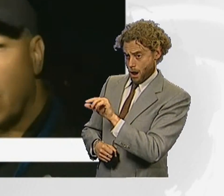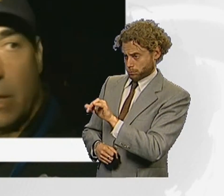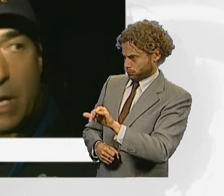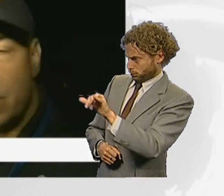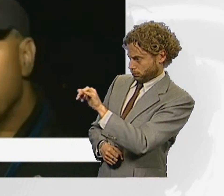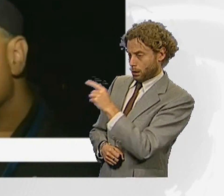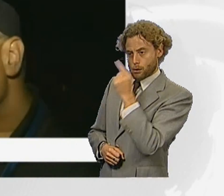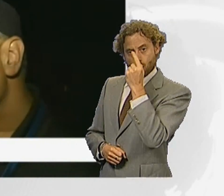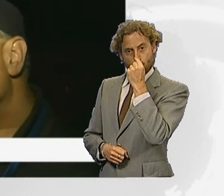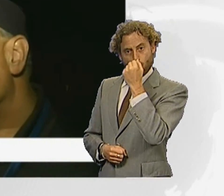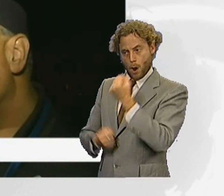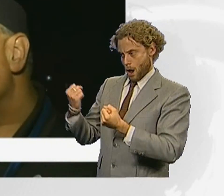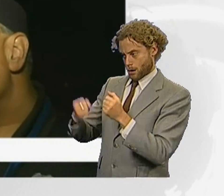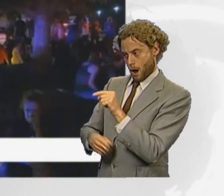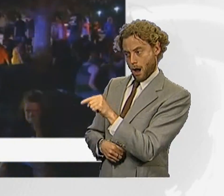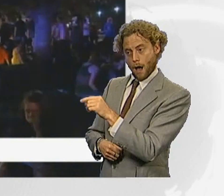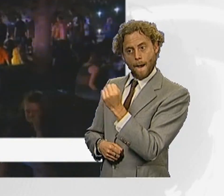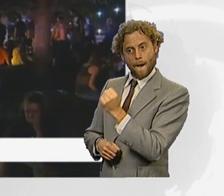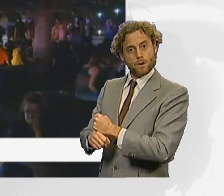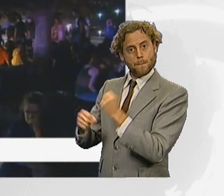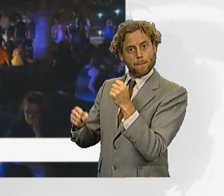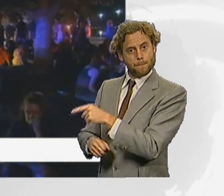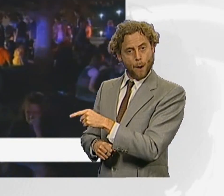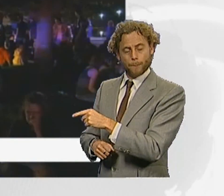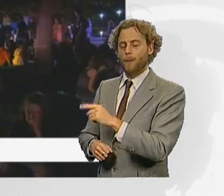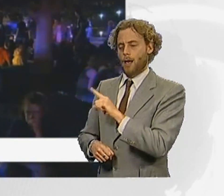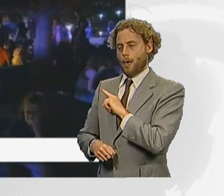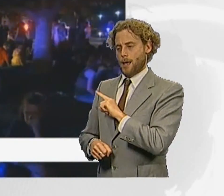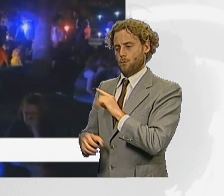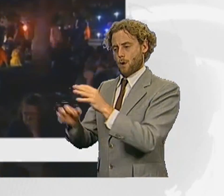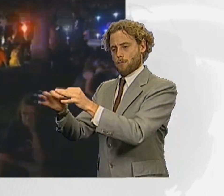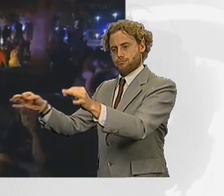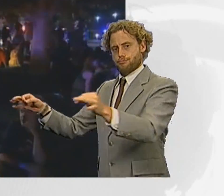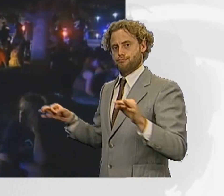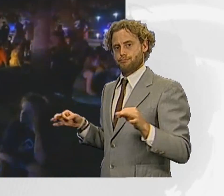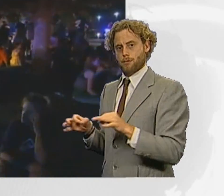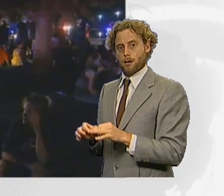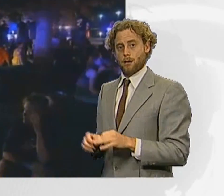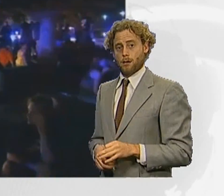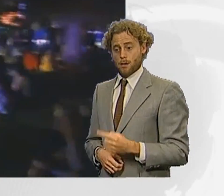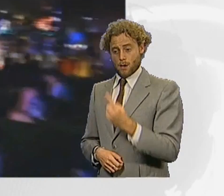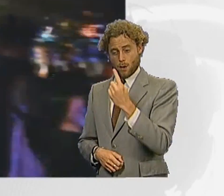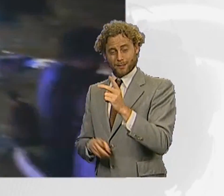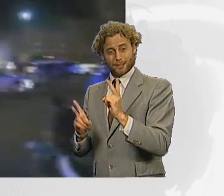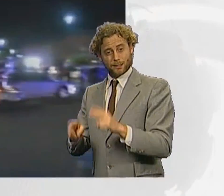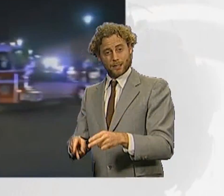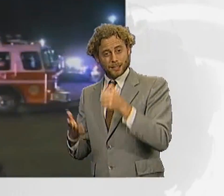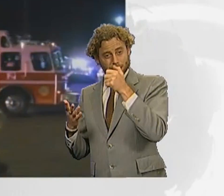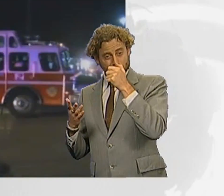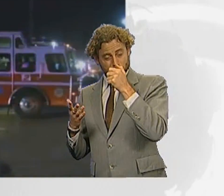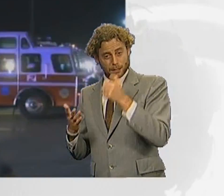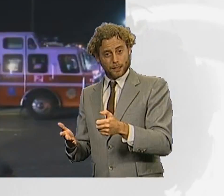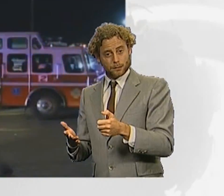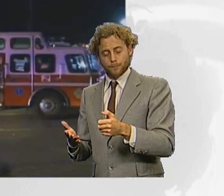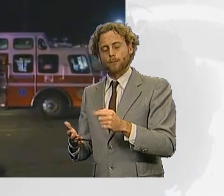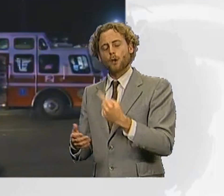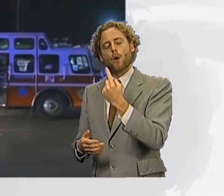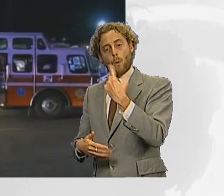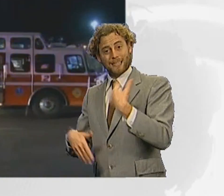hence the parking lot is completely sealed off. The youngest reported victim was just six years old. Her condition is not known.